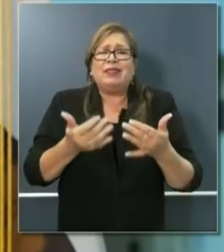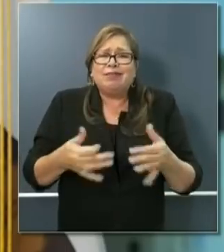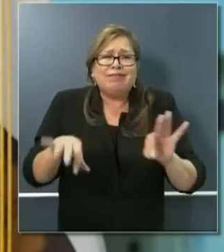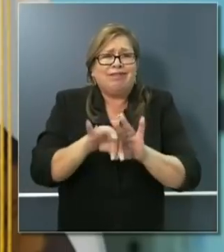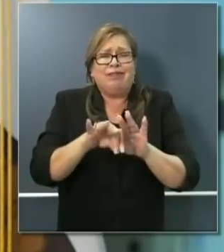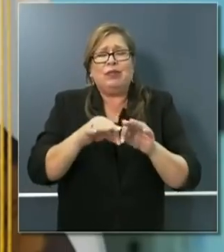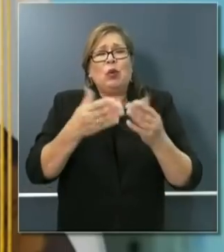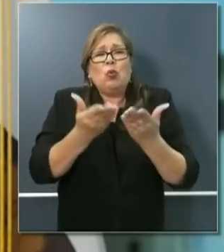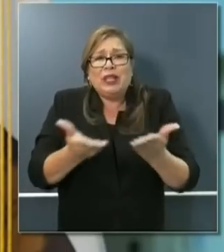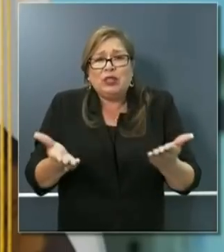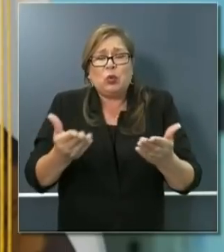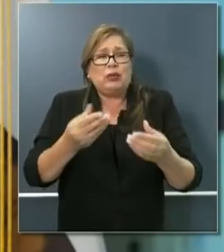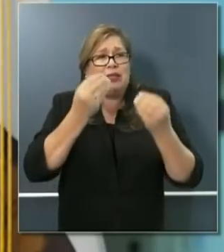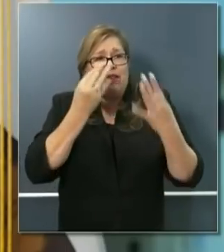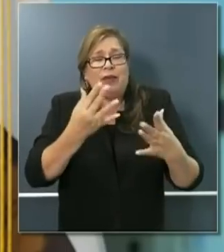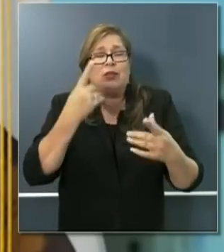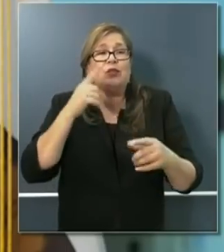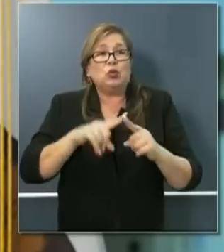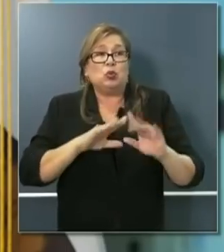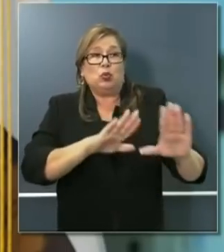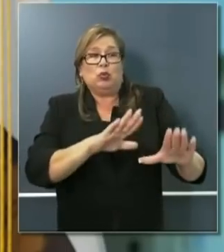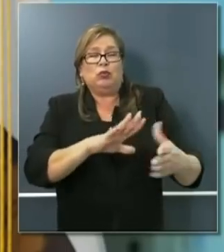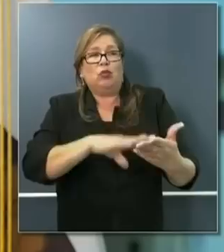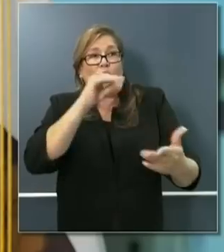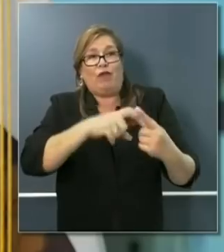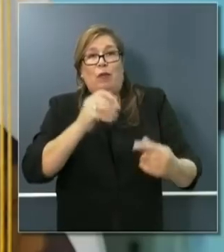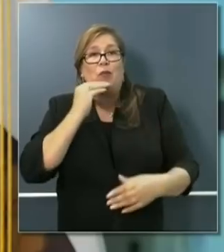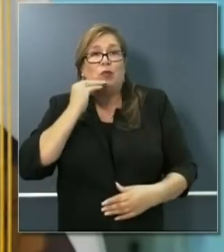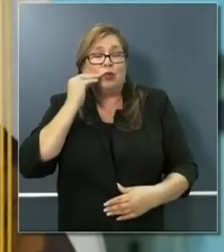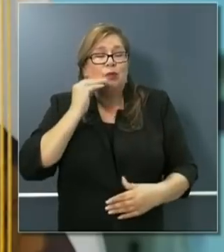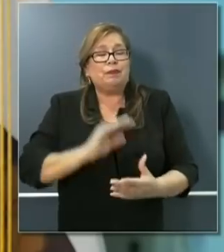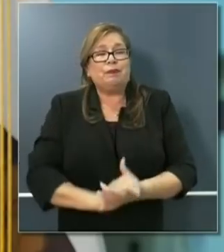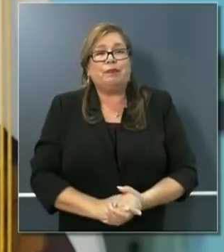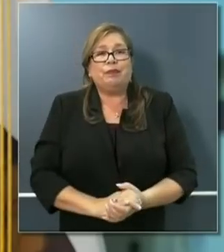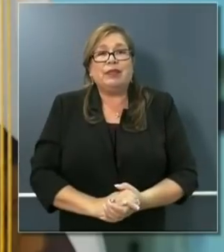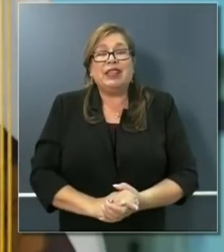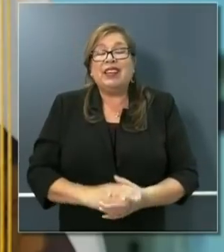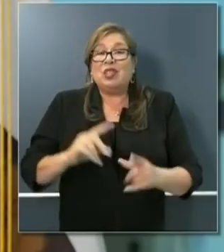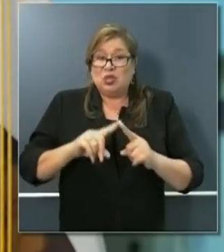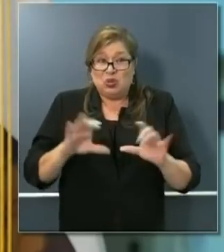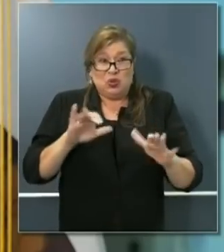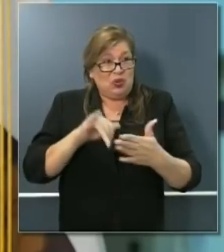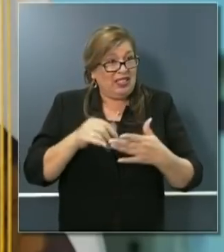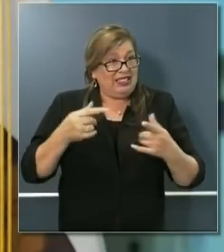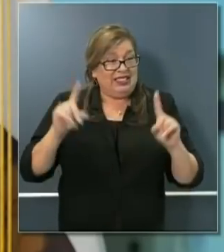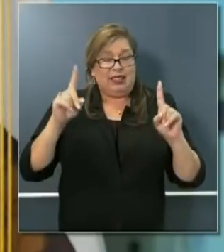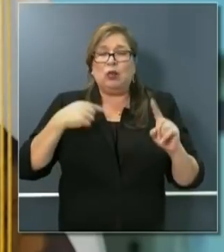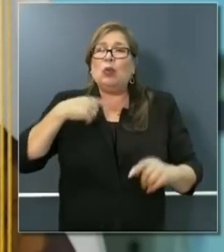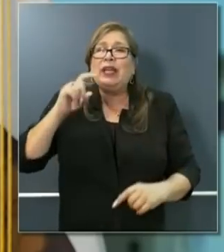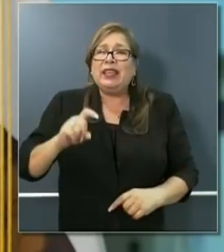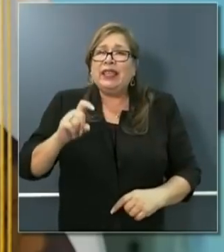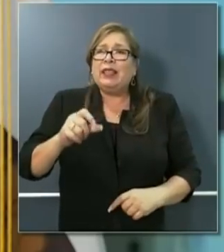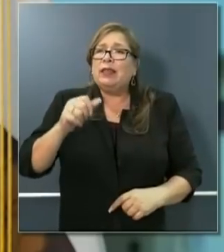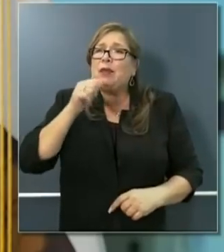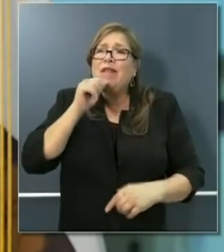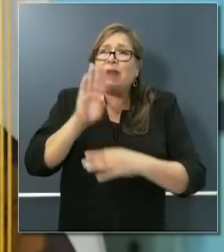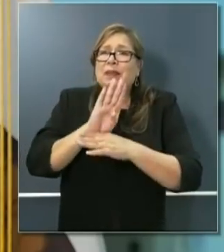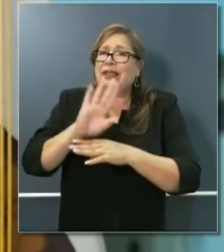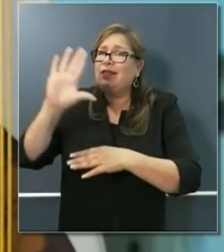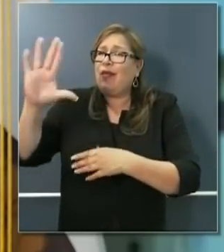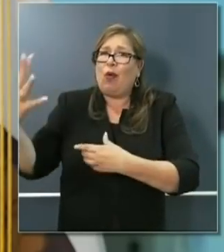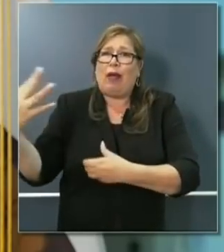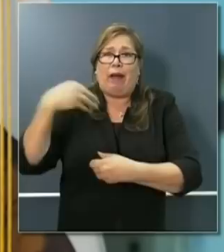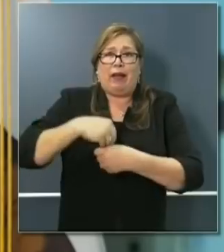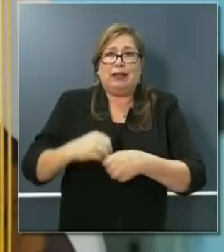to homeschooling. In order to do that, we needed some private sector support. So today I'm also pleased to announce